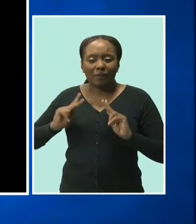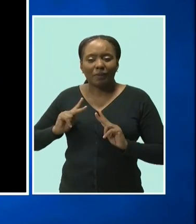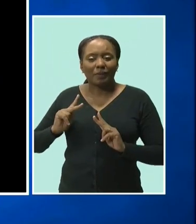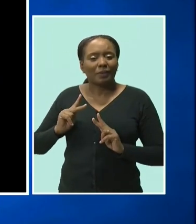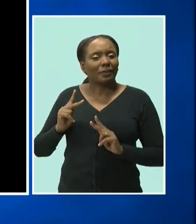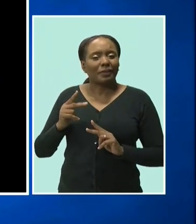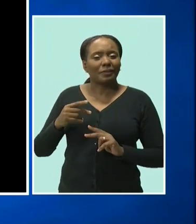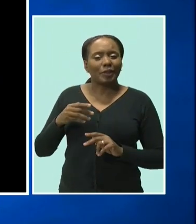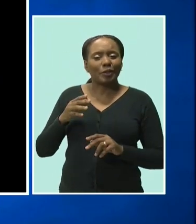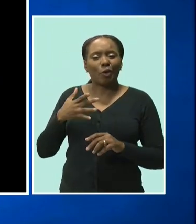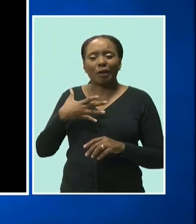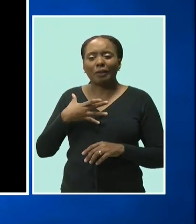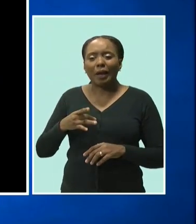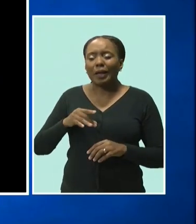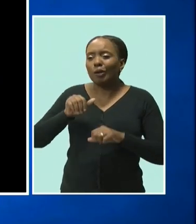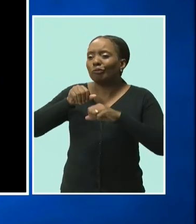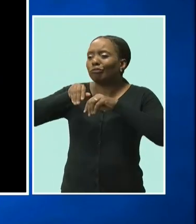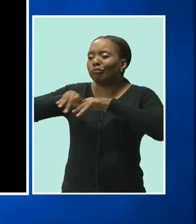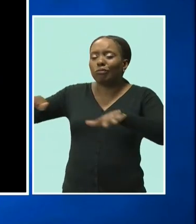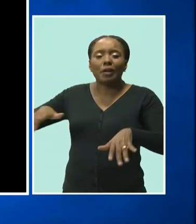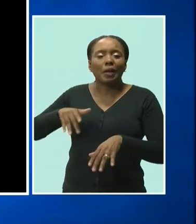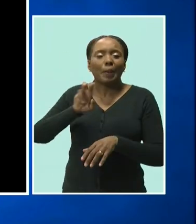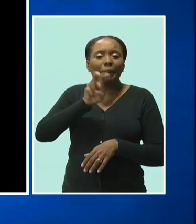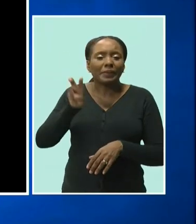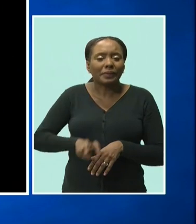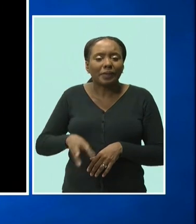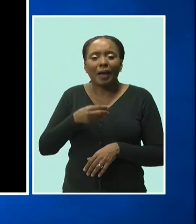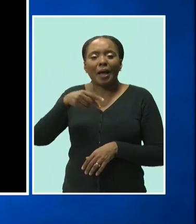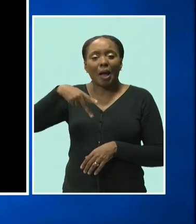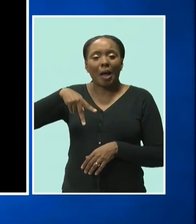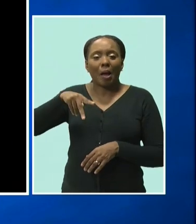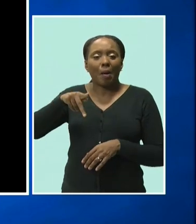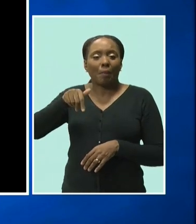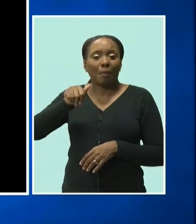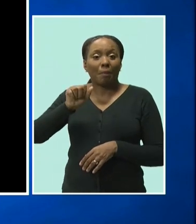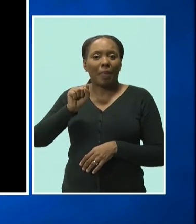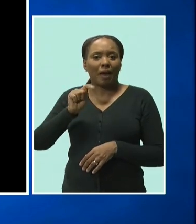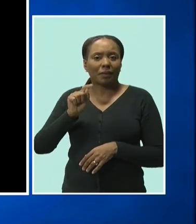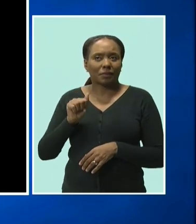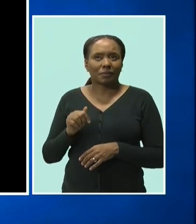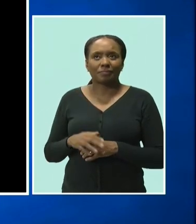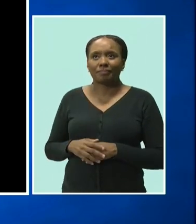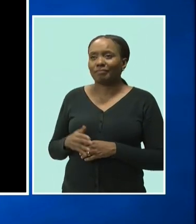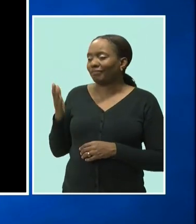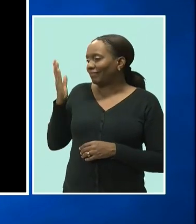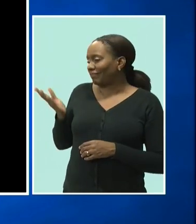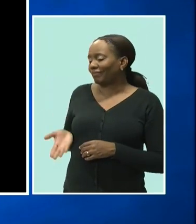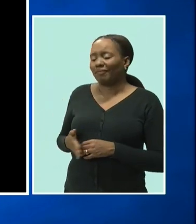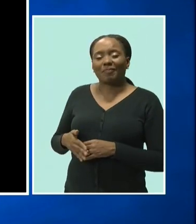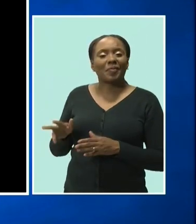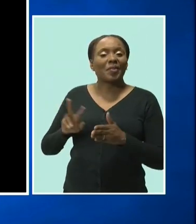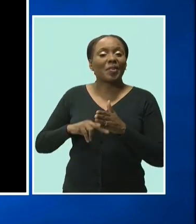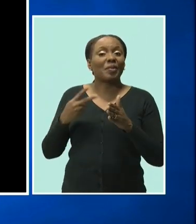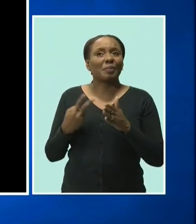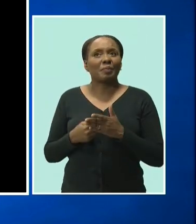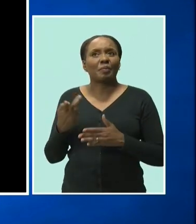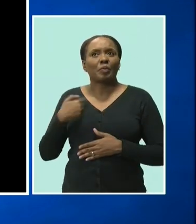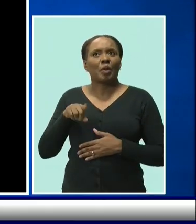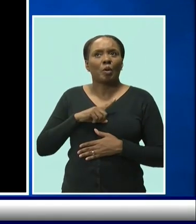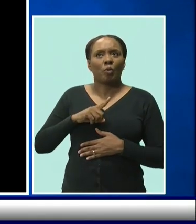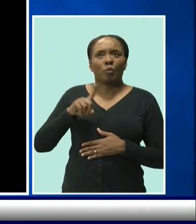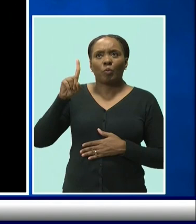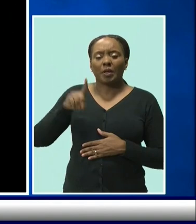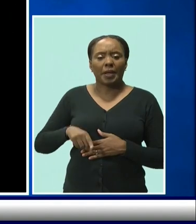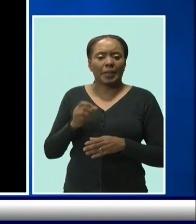food technologists. That means building your manufacturing capability. That means looking at coal